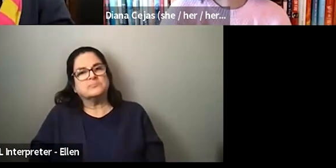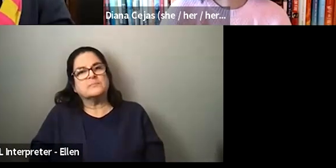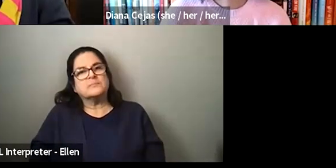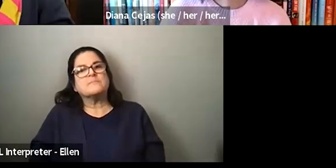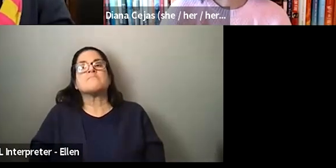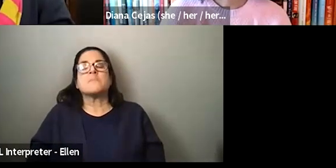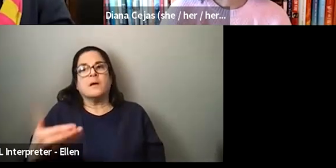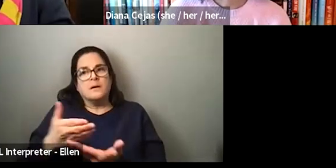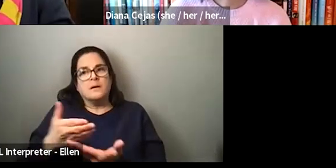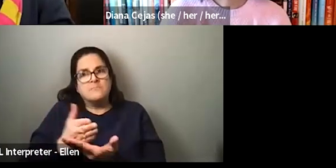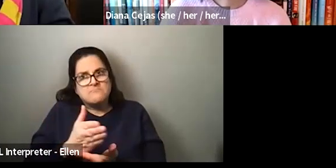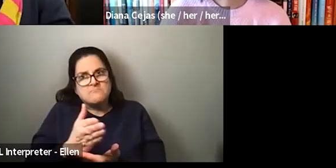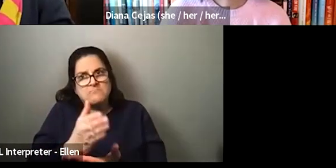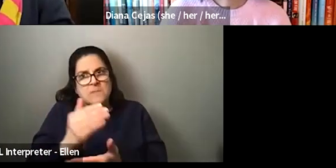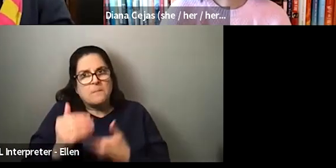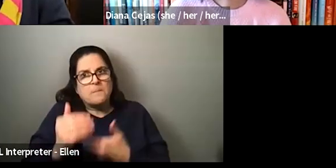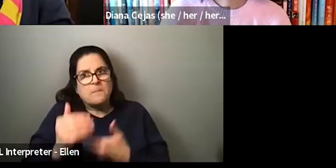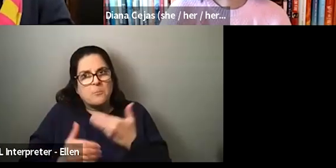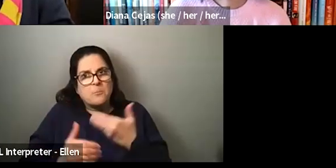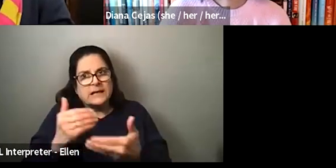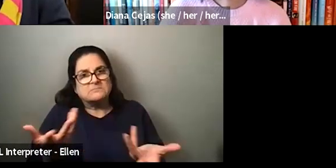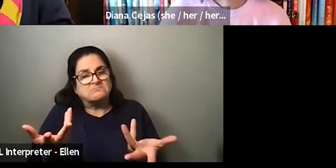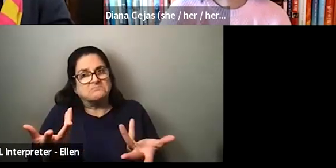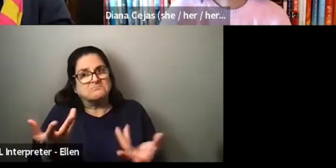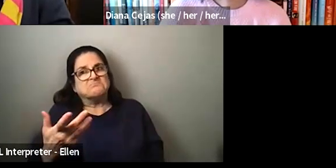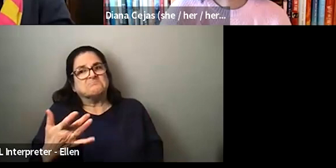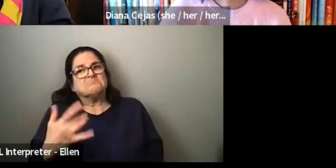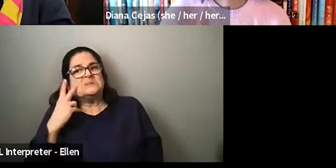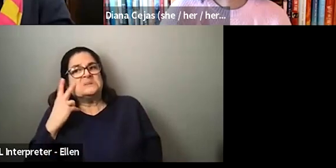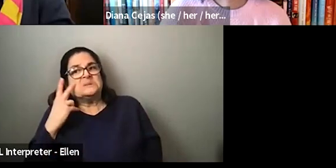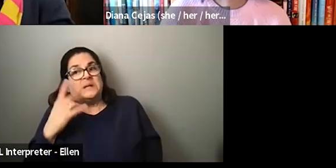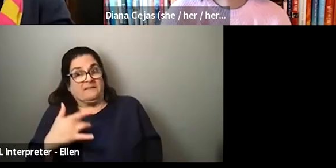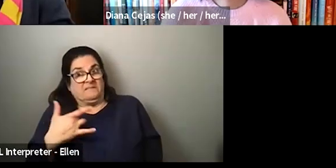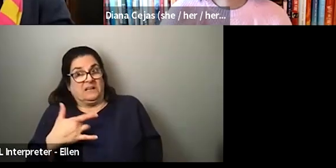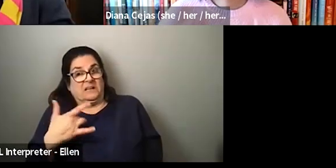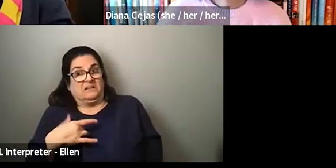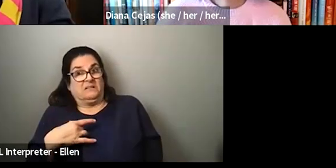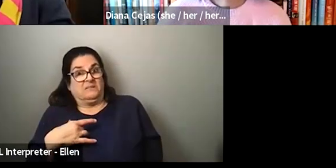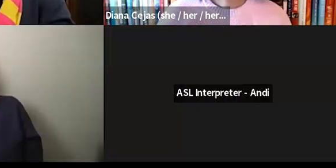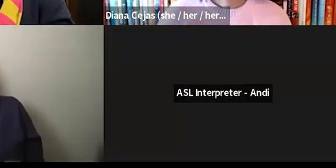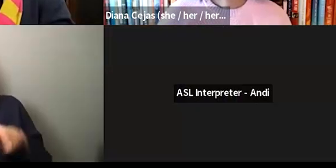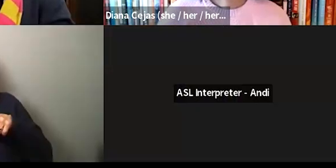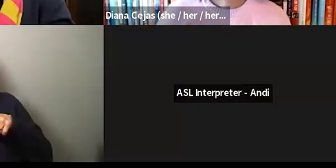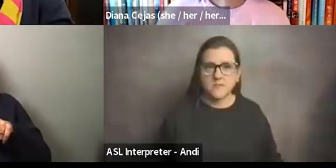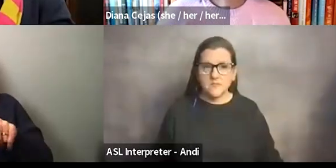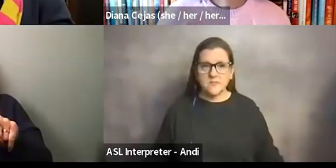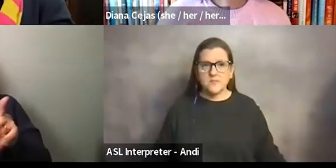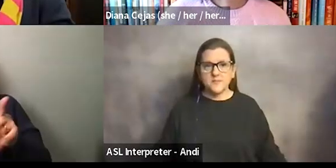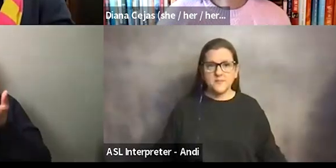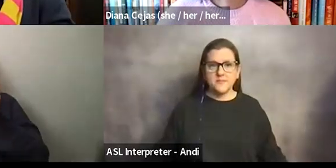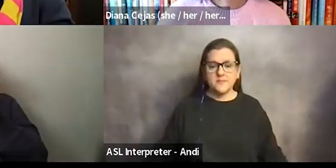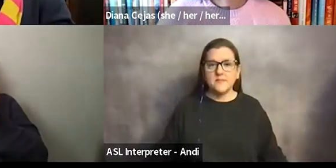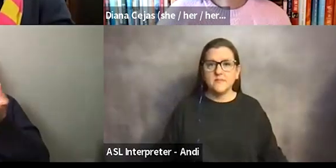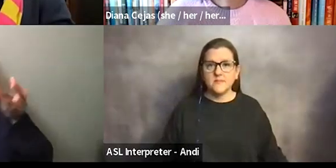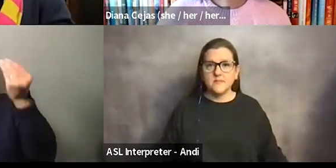how, you know, safe or not, I feel to, to disclose further while they're getting to know me and I'm, I'm getting to know them. Um, and